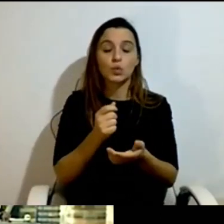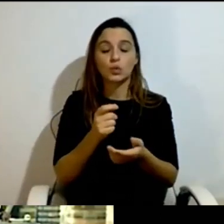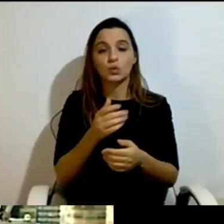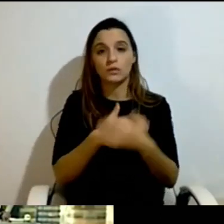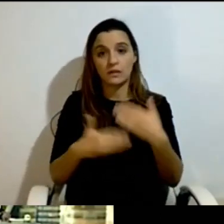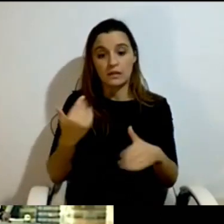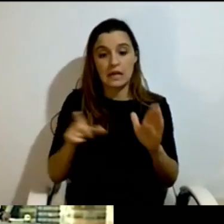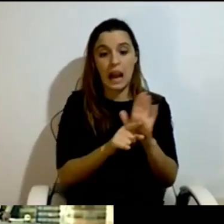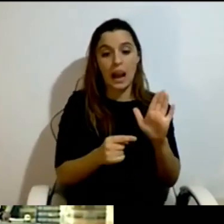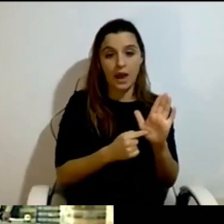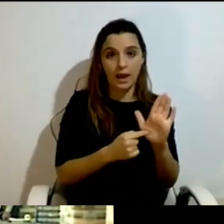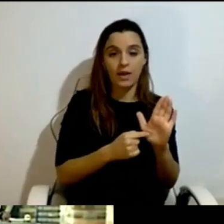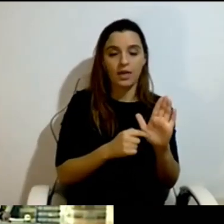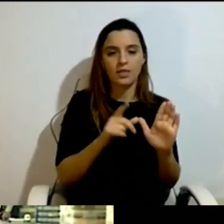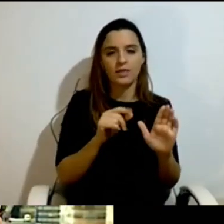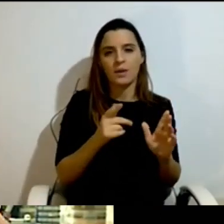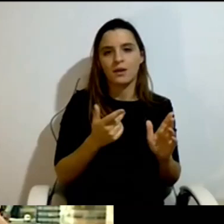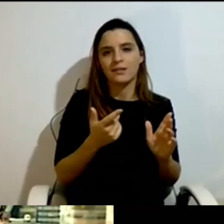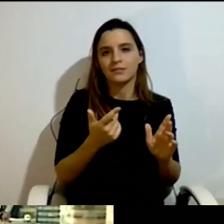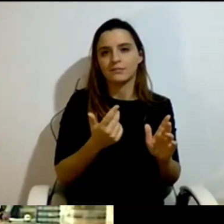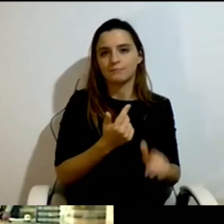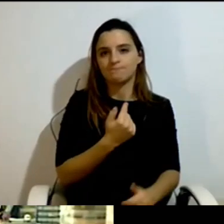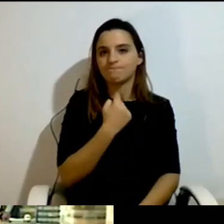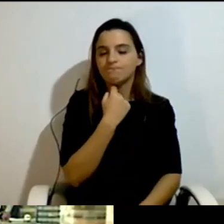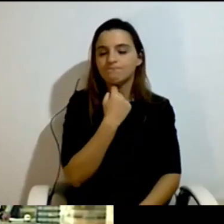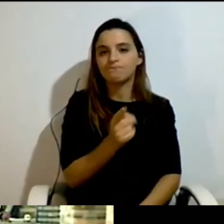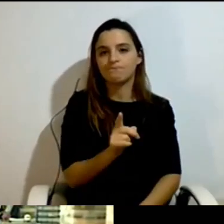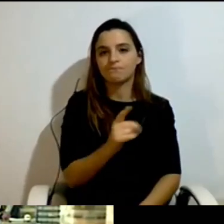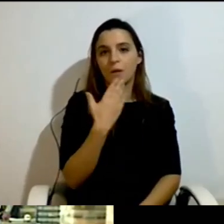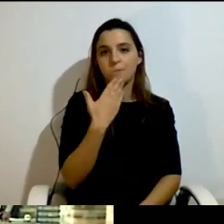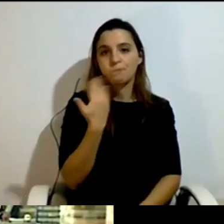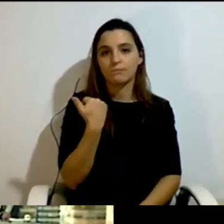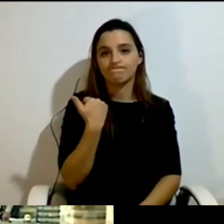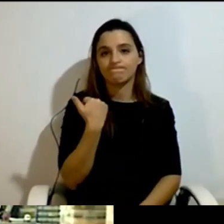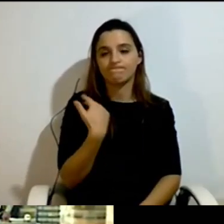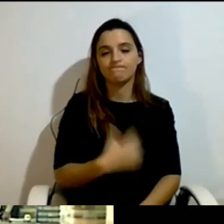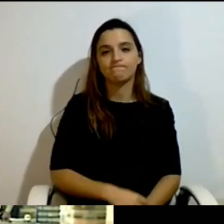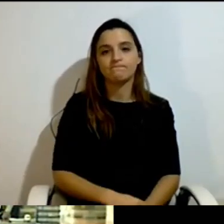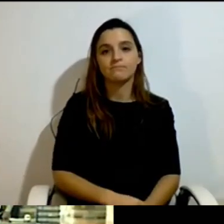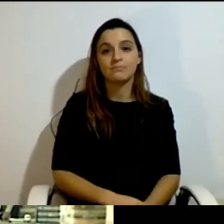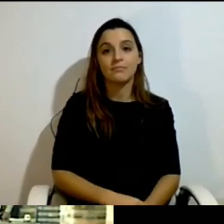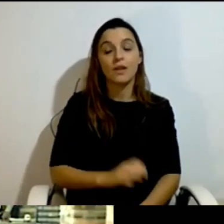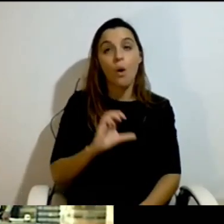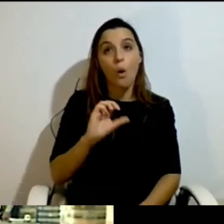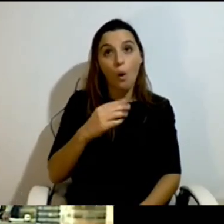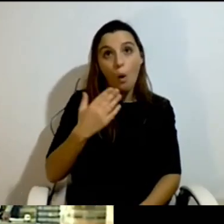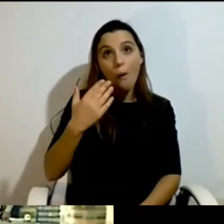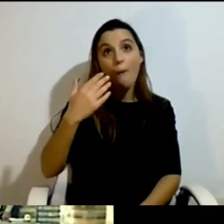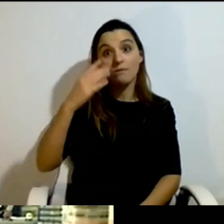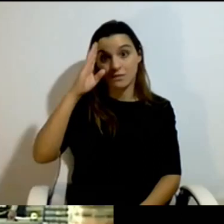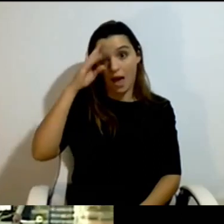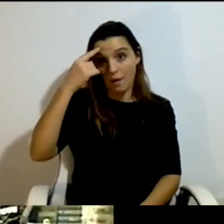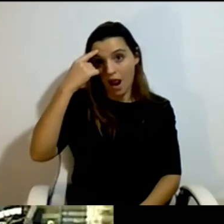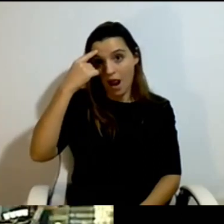allowance. That means if you don't know it, you don't get it. It's very difficult, though, to get to many of these